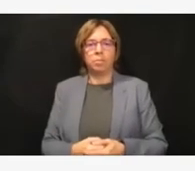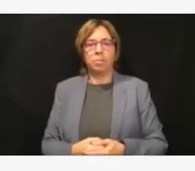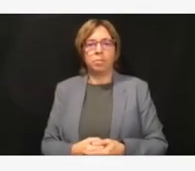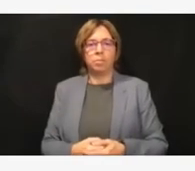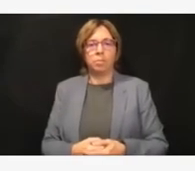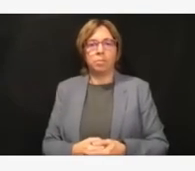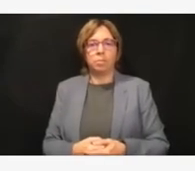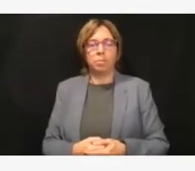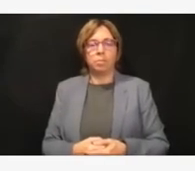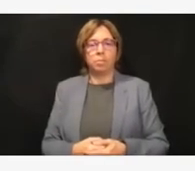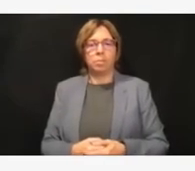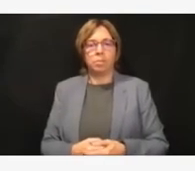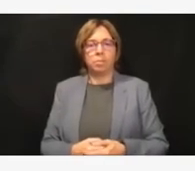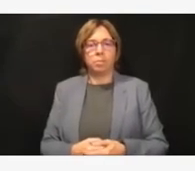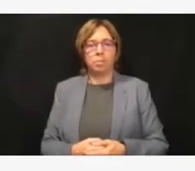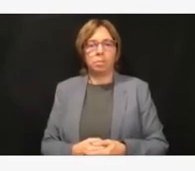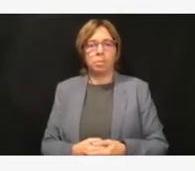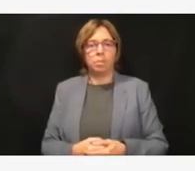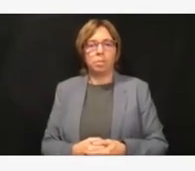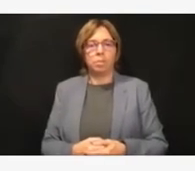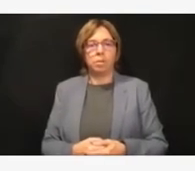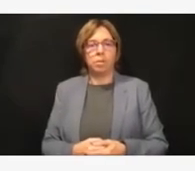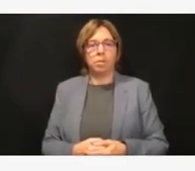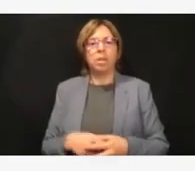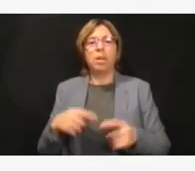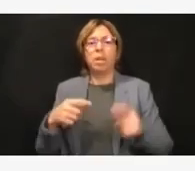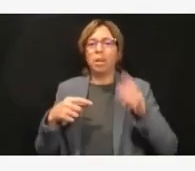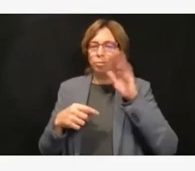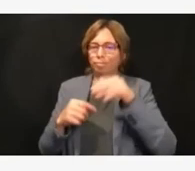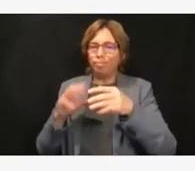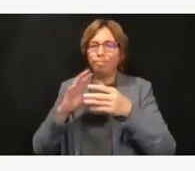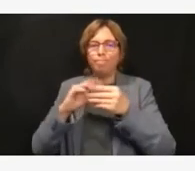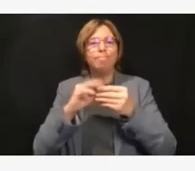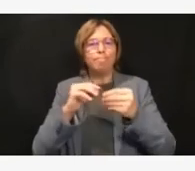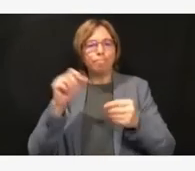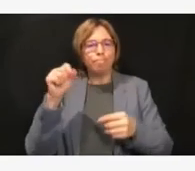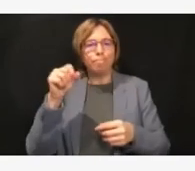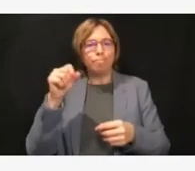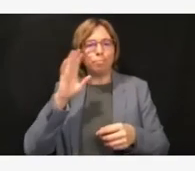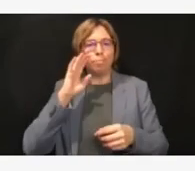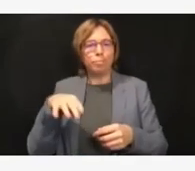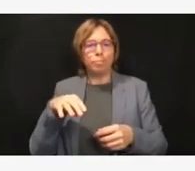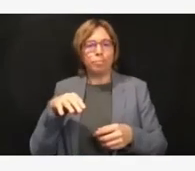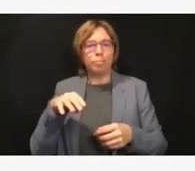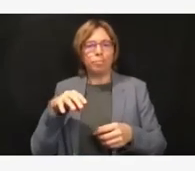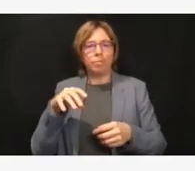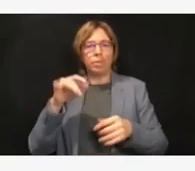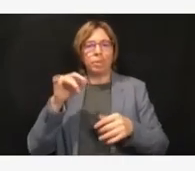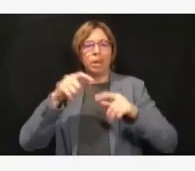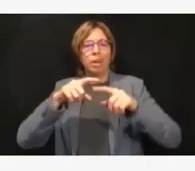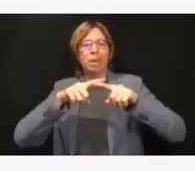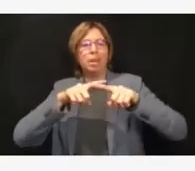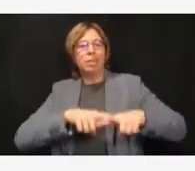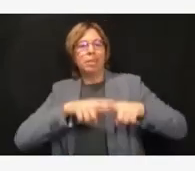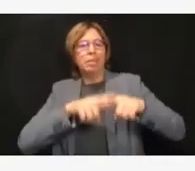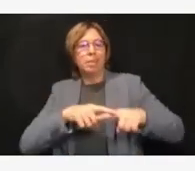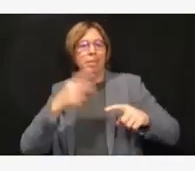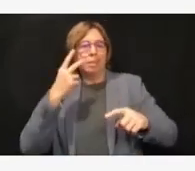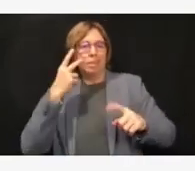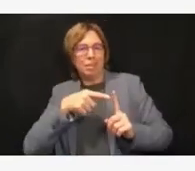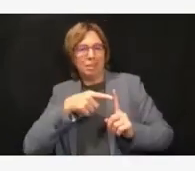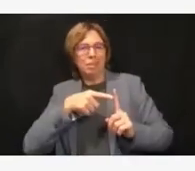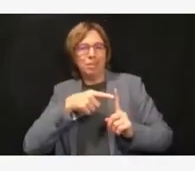we're still at contingency standards of care and we're not at mission accomplished, and also understanding that there's always